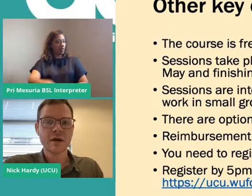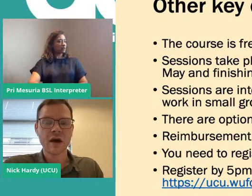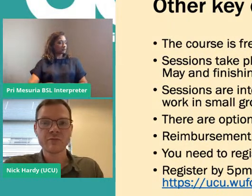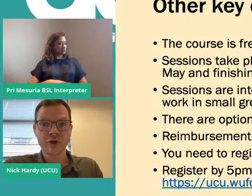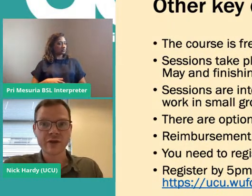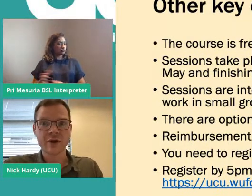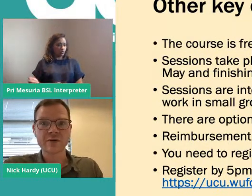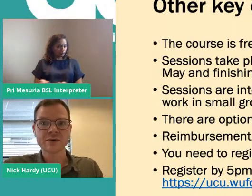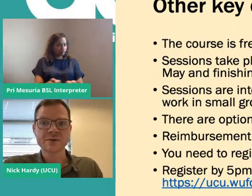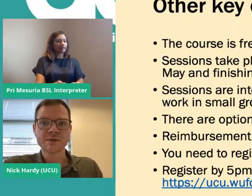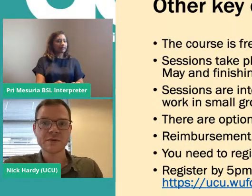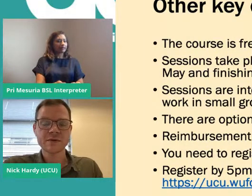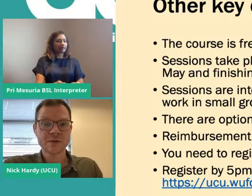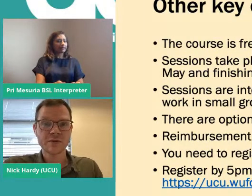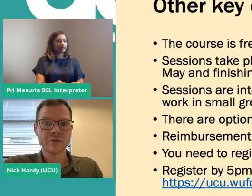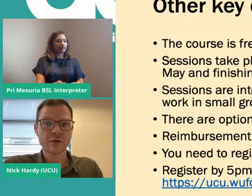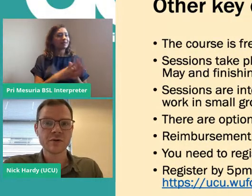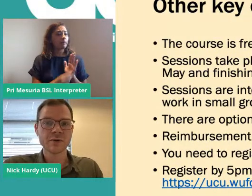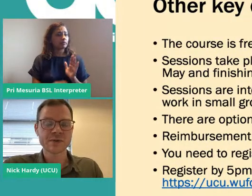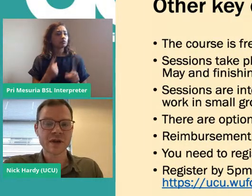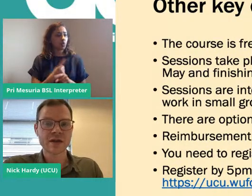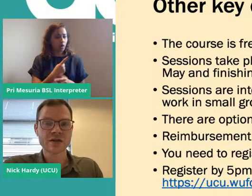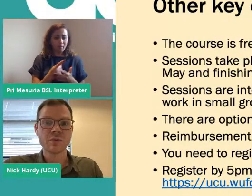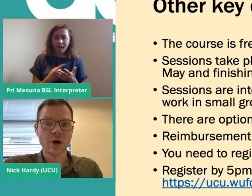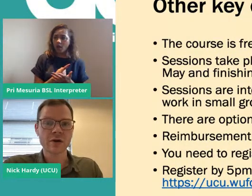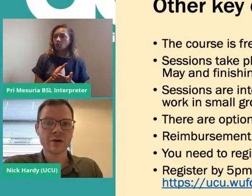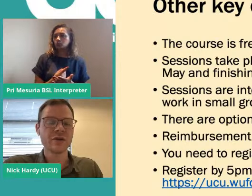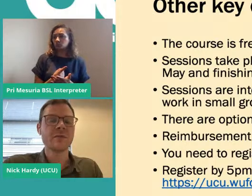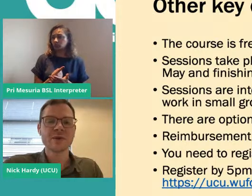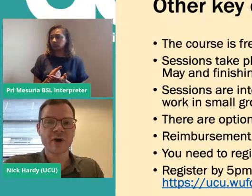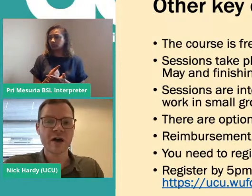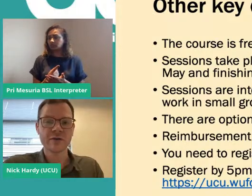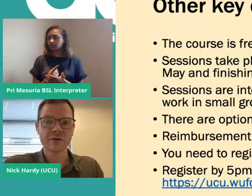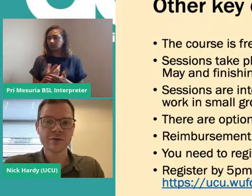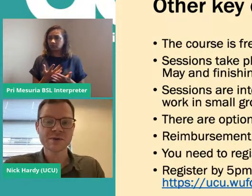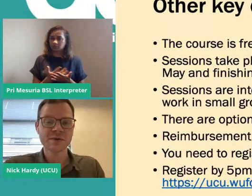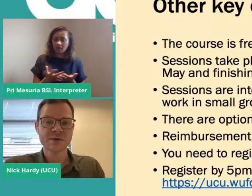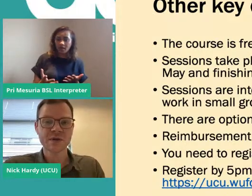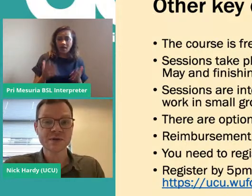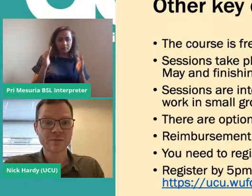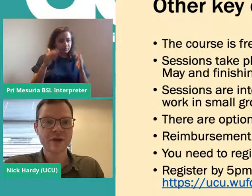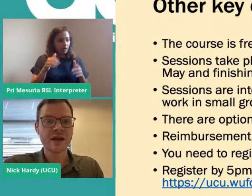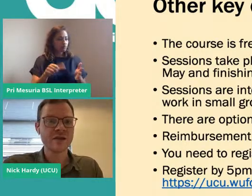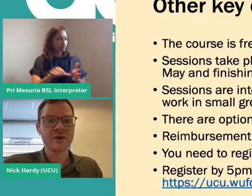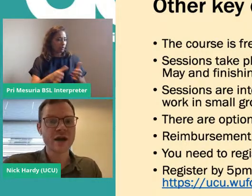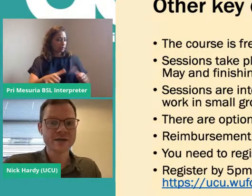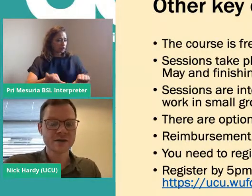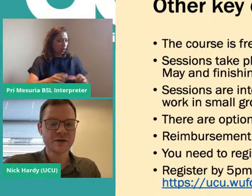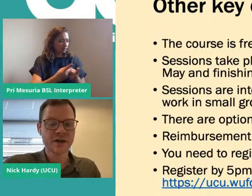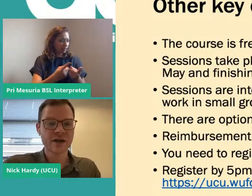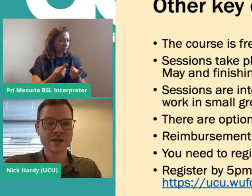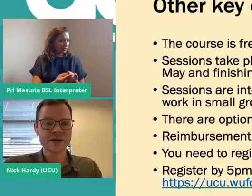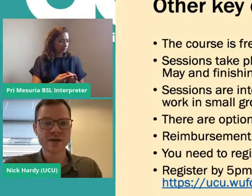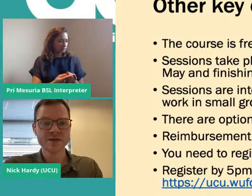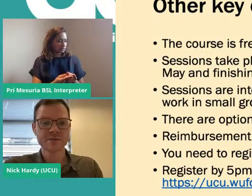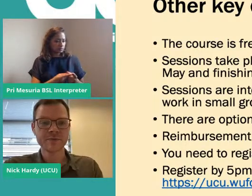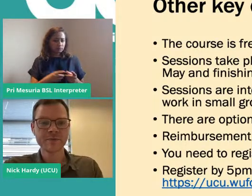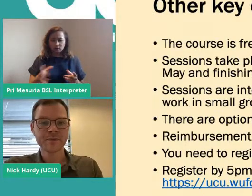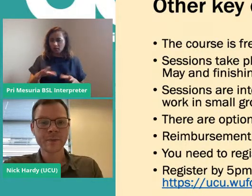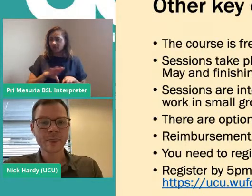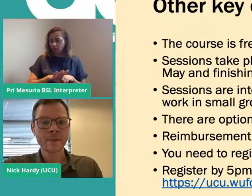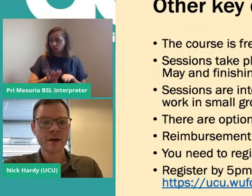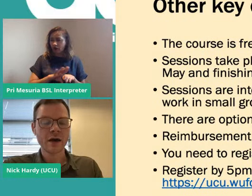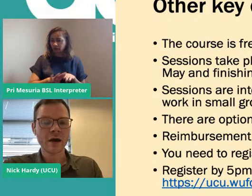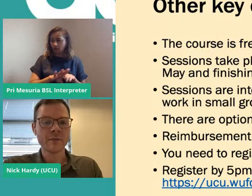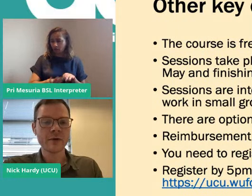and bring those to the course and actually work on them as part of the course. So it's completely practical in that sense.